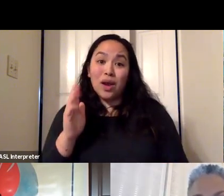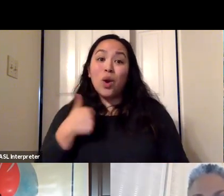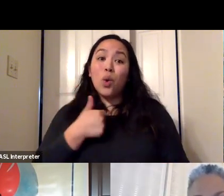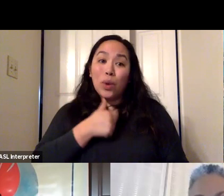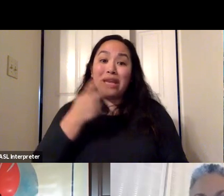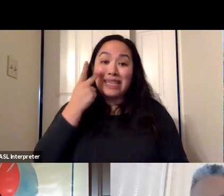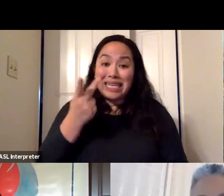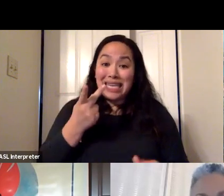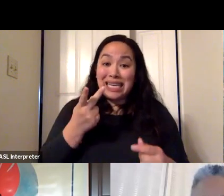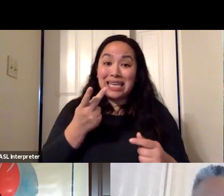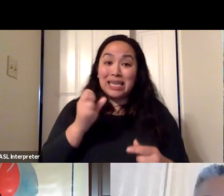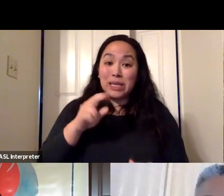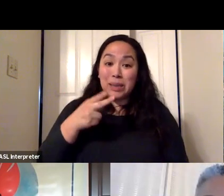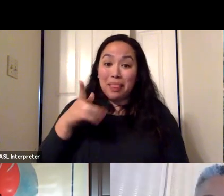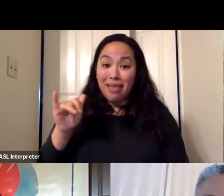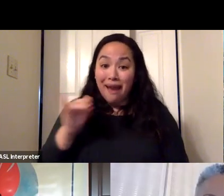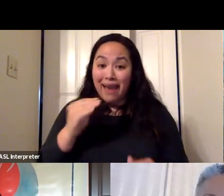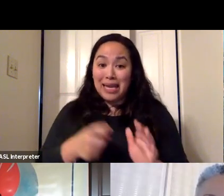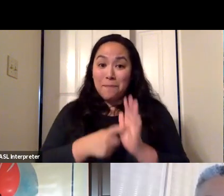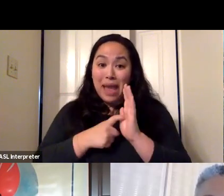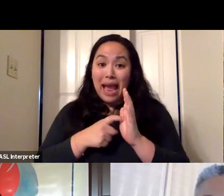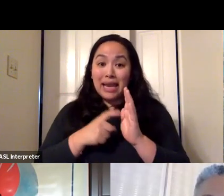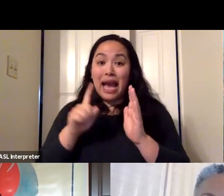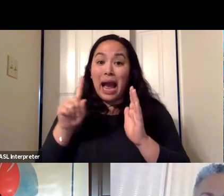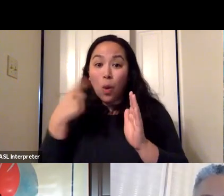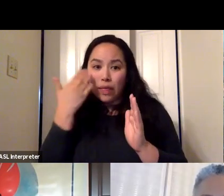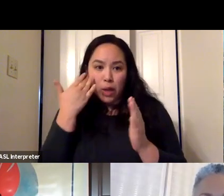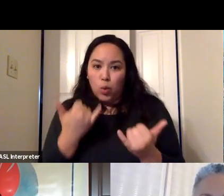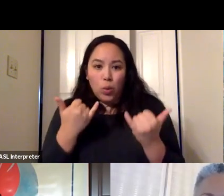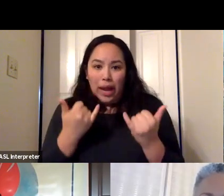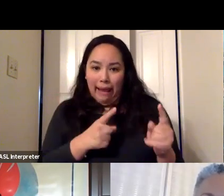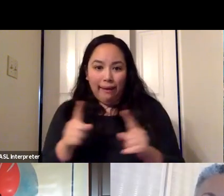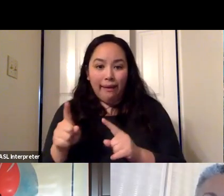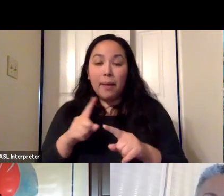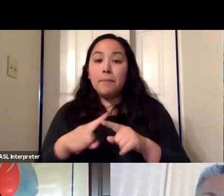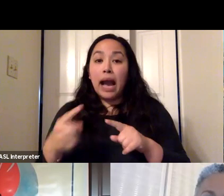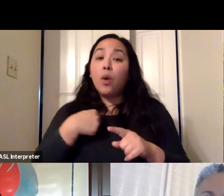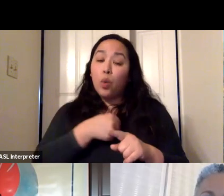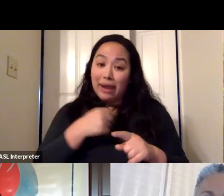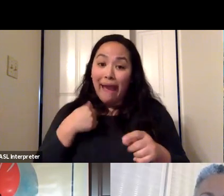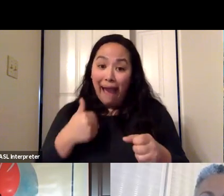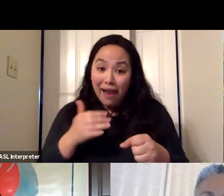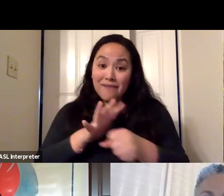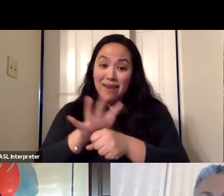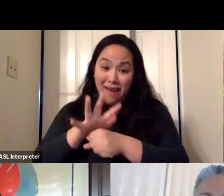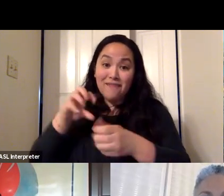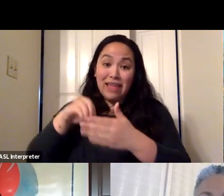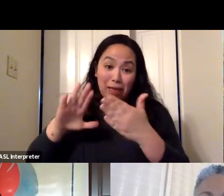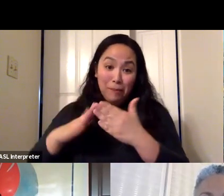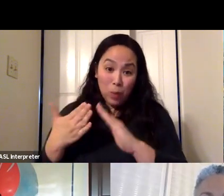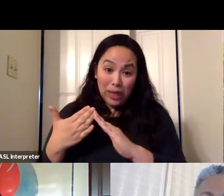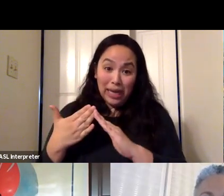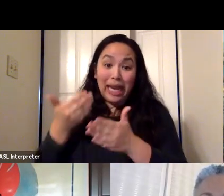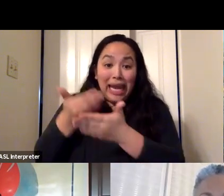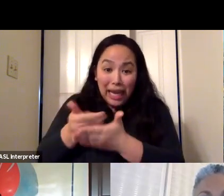and demand with vaccines already so far. So I can only speak for today what's going on is that there's capacity in your community, not far